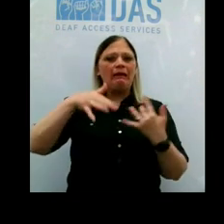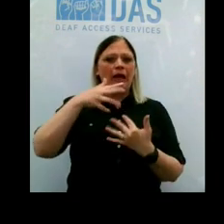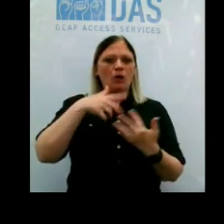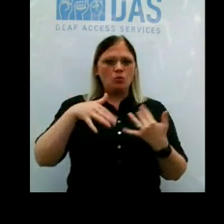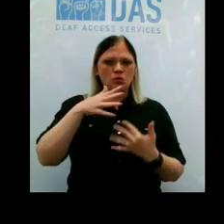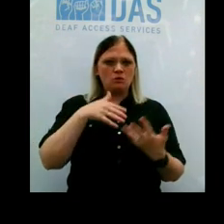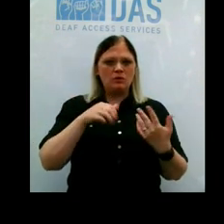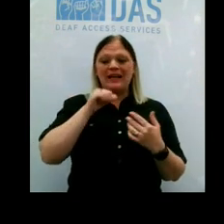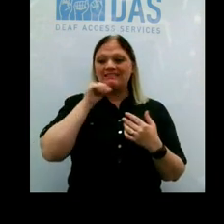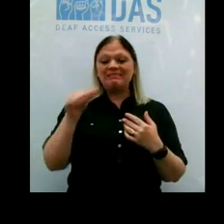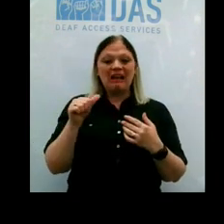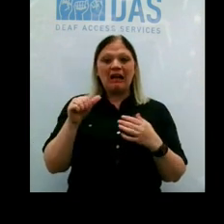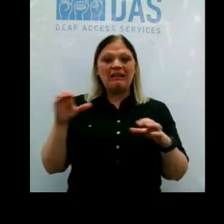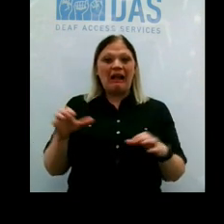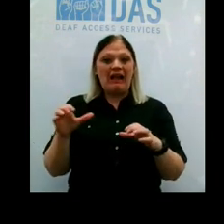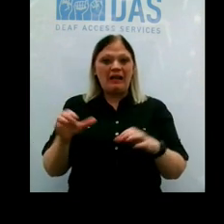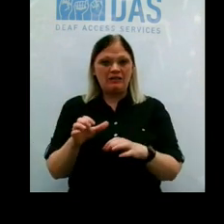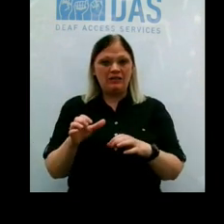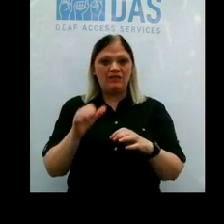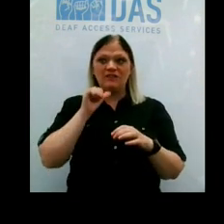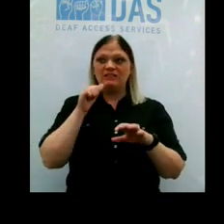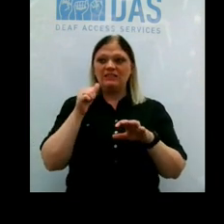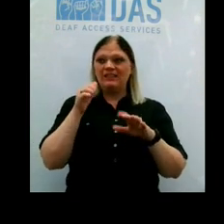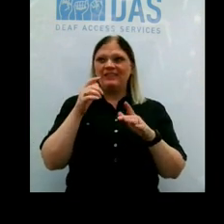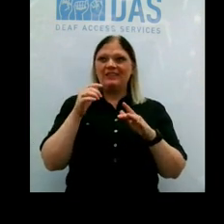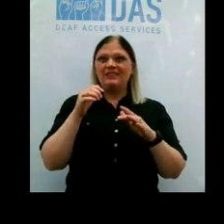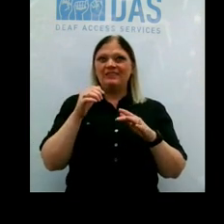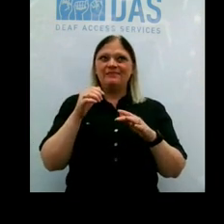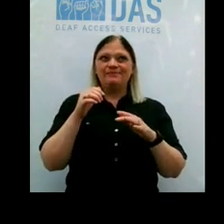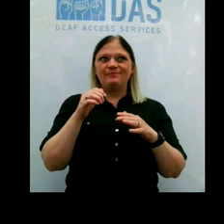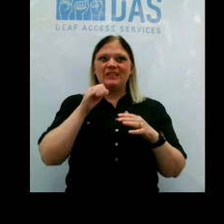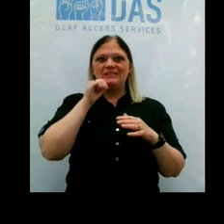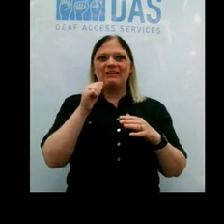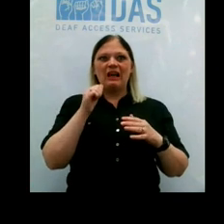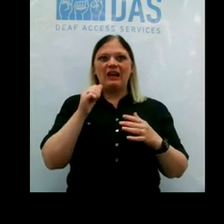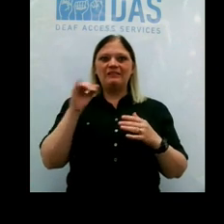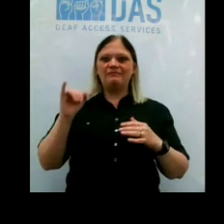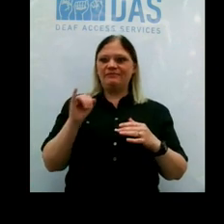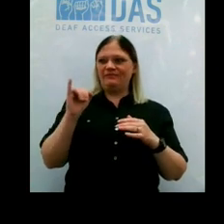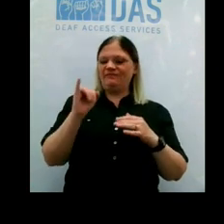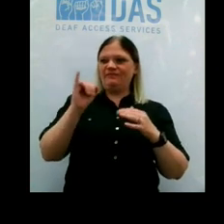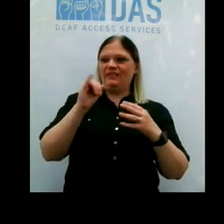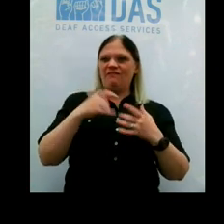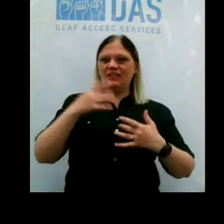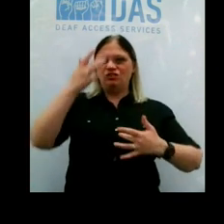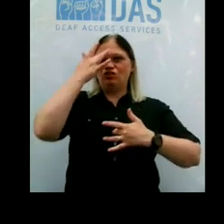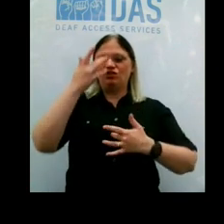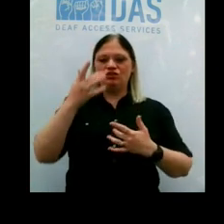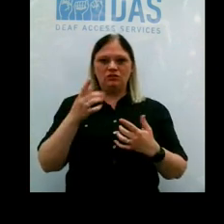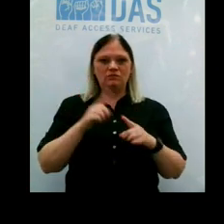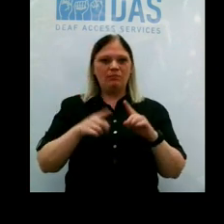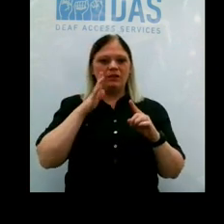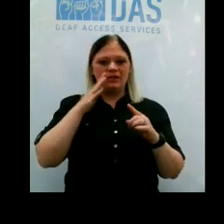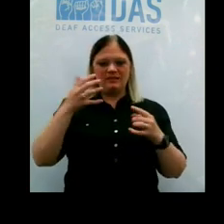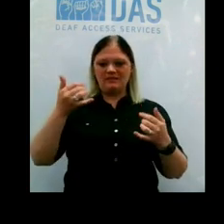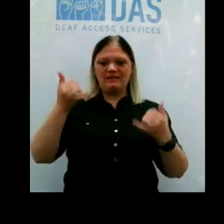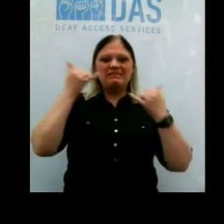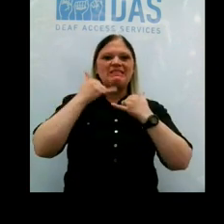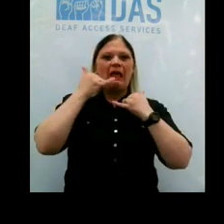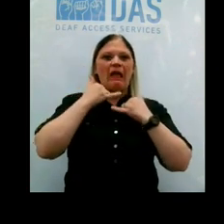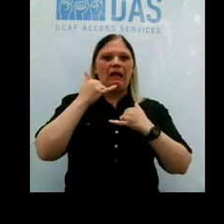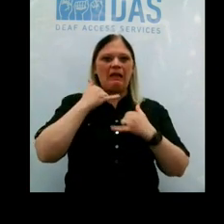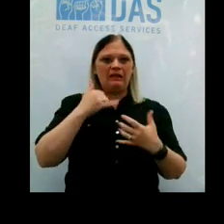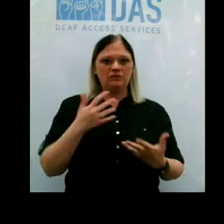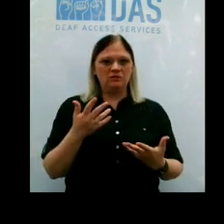It won't be an active virus, but it'll just kind of be there, you know, waiting for your system to clear it out. So it doesn't mean that you have an active infection. So we're encouraging